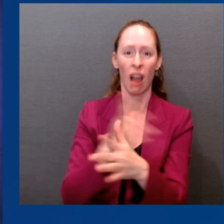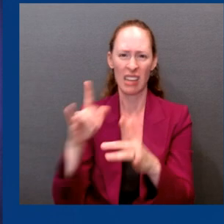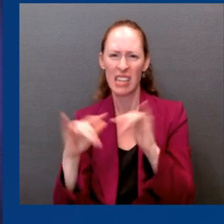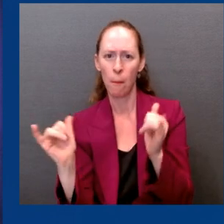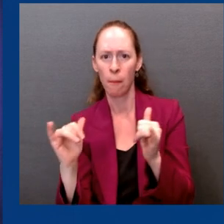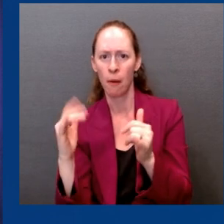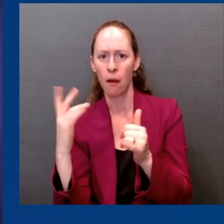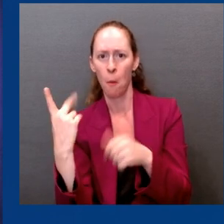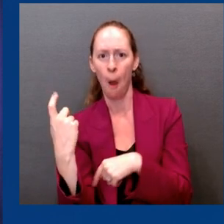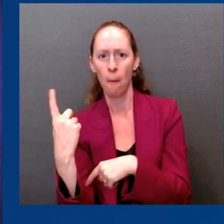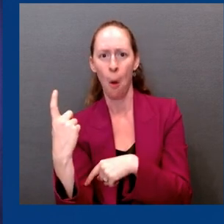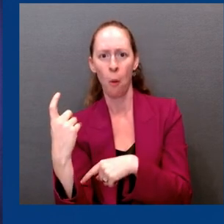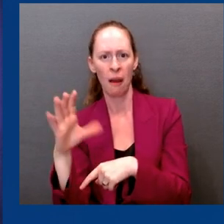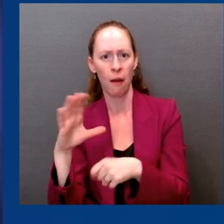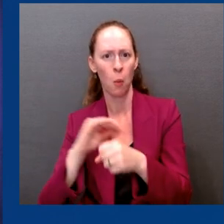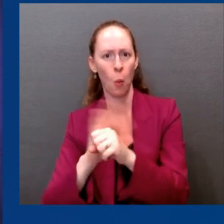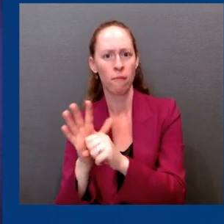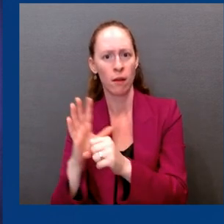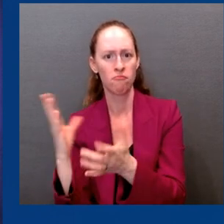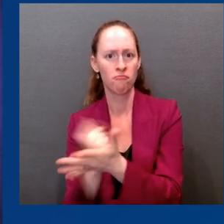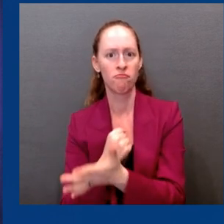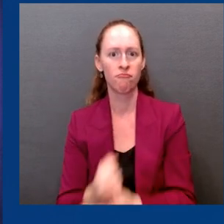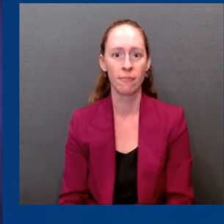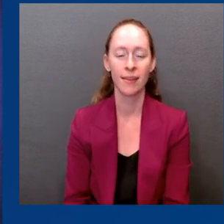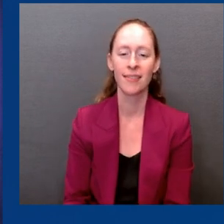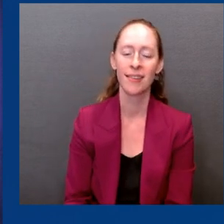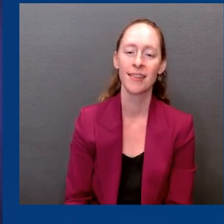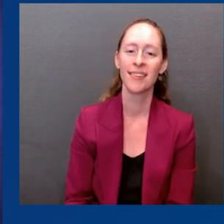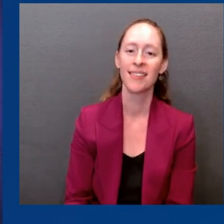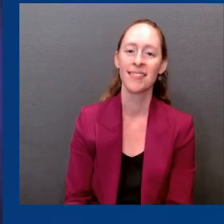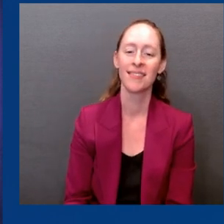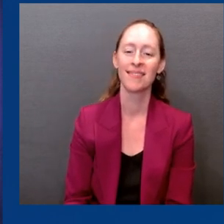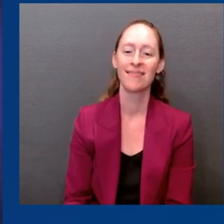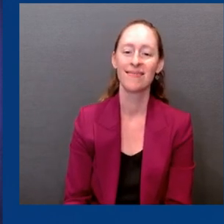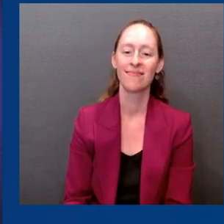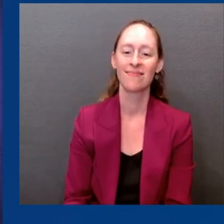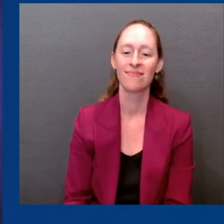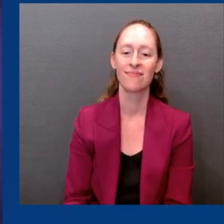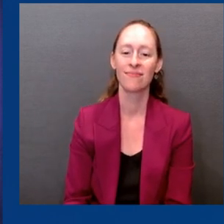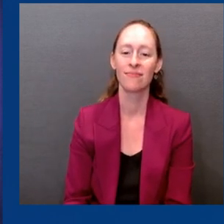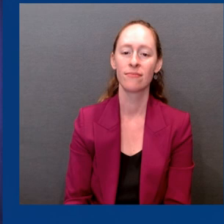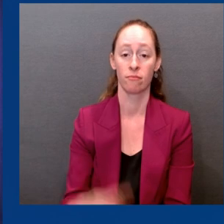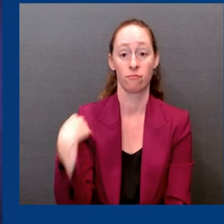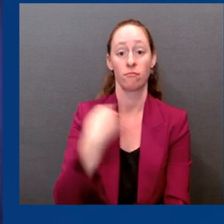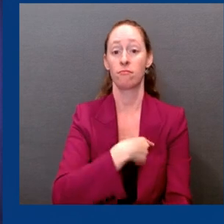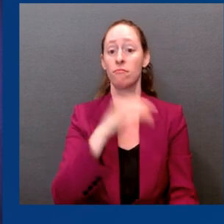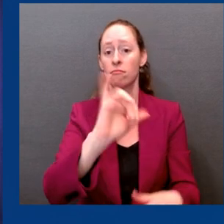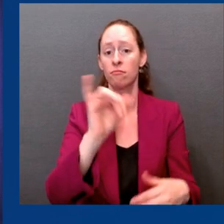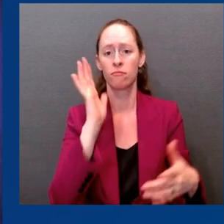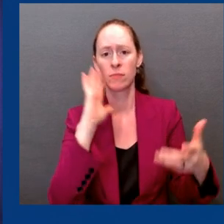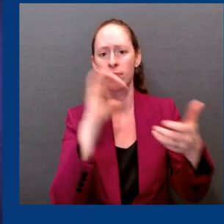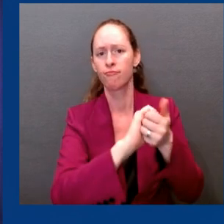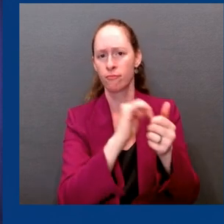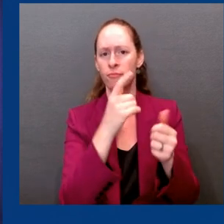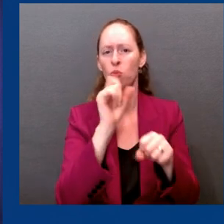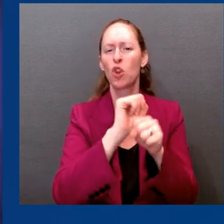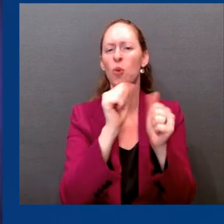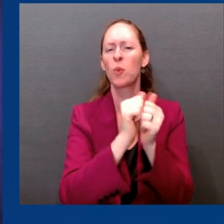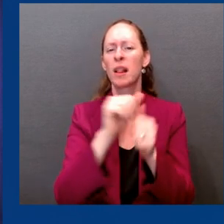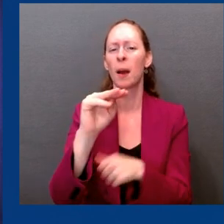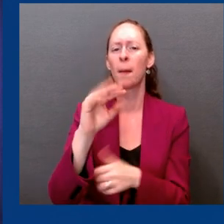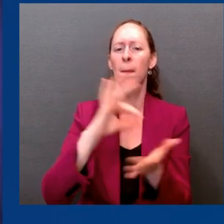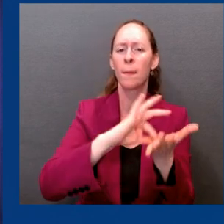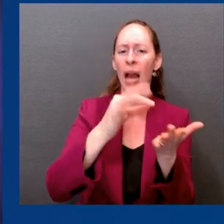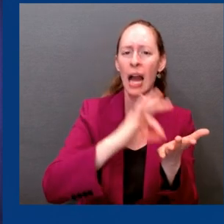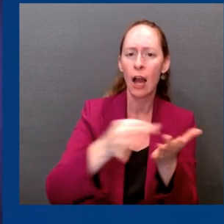the Centers for Medicare and Medicaid Services will reach out to the more than 16 million people who receive Medicare emails to share information